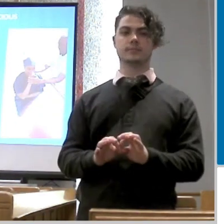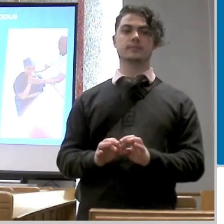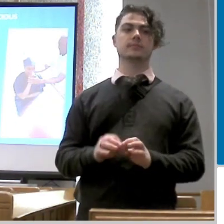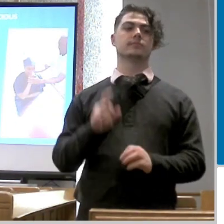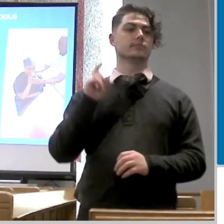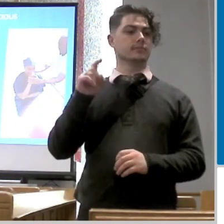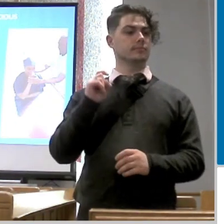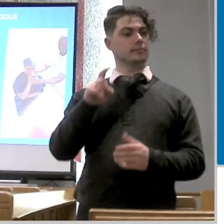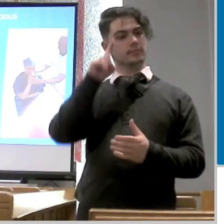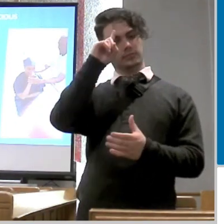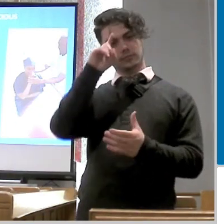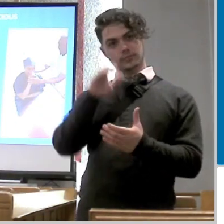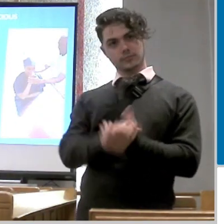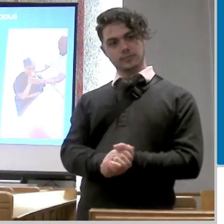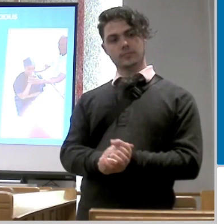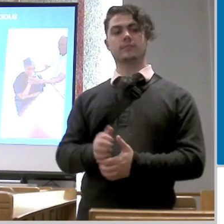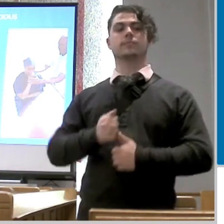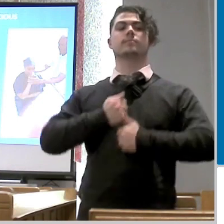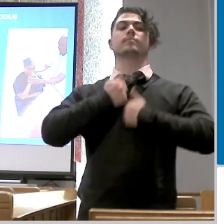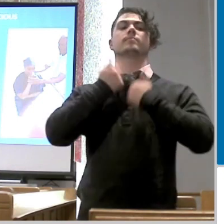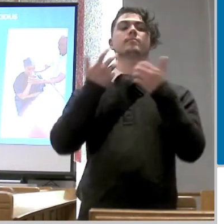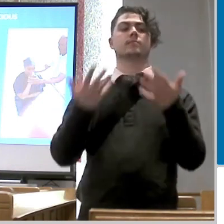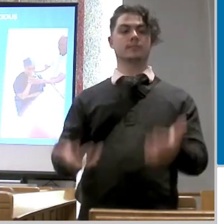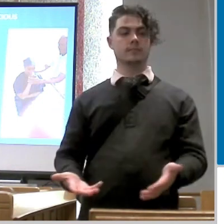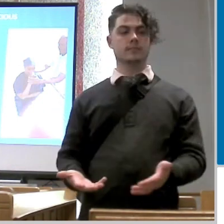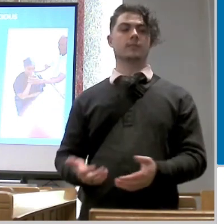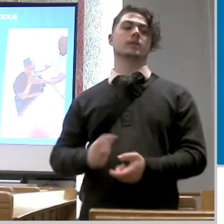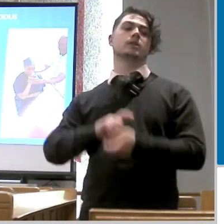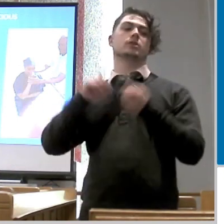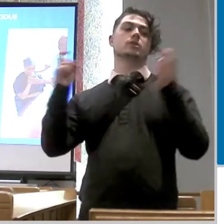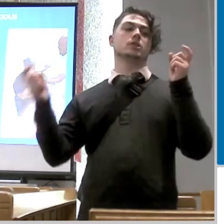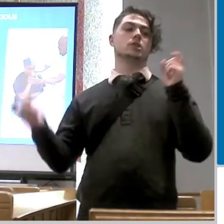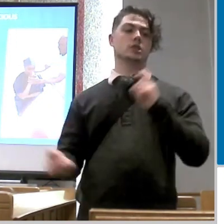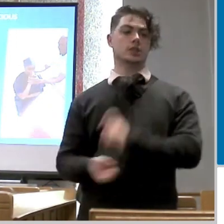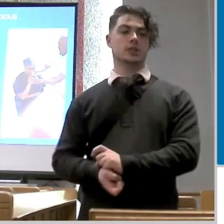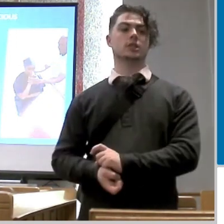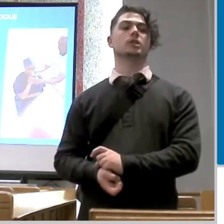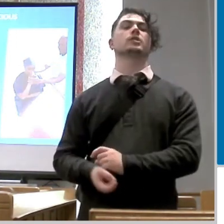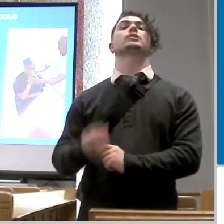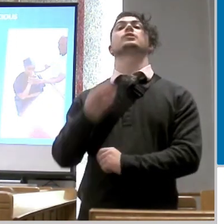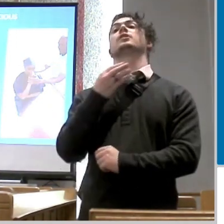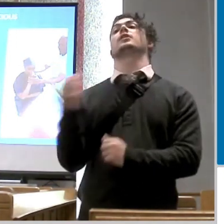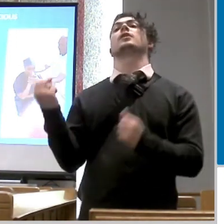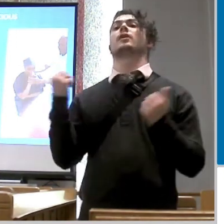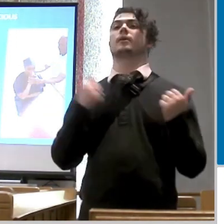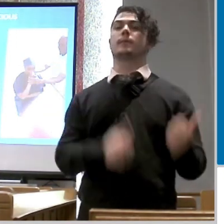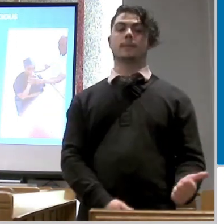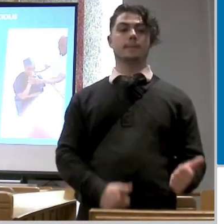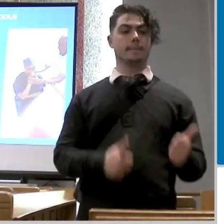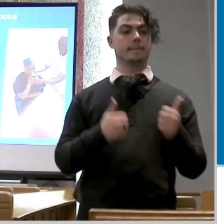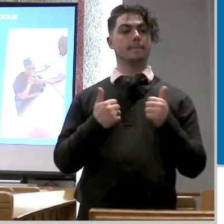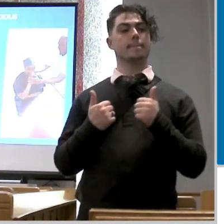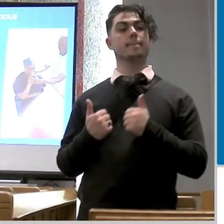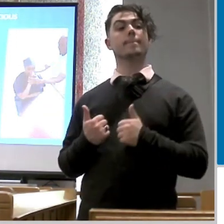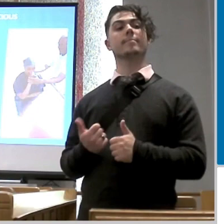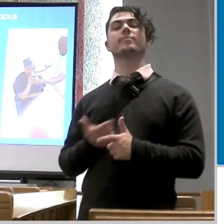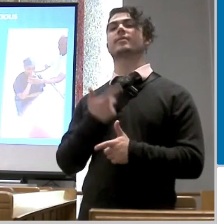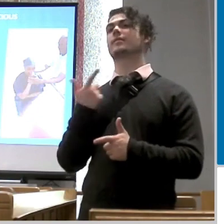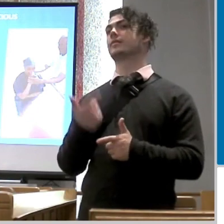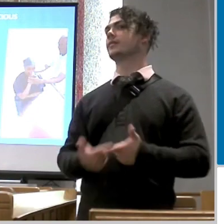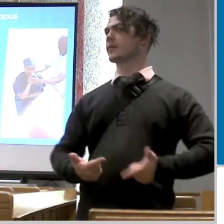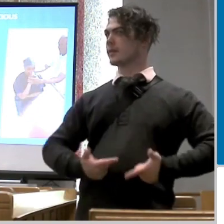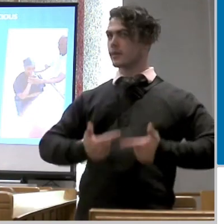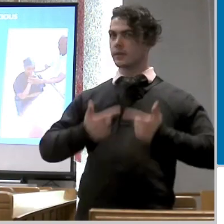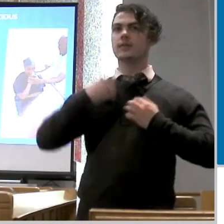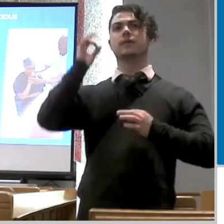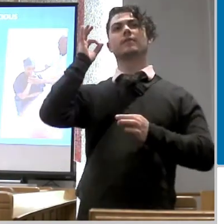i need to confess i need to change repent and i need to be immersed that is baptized and then i need to live